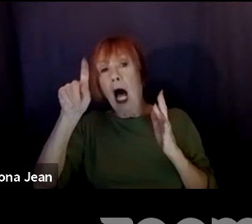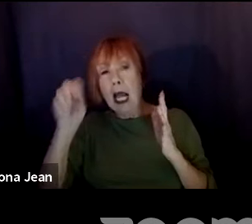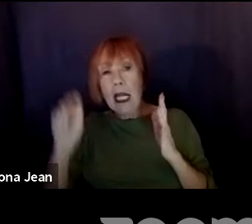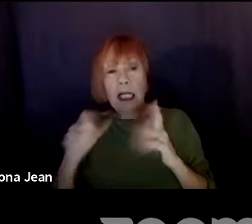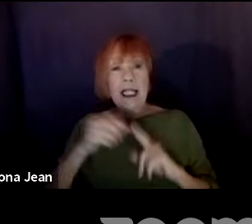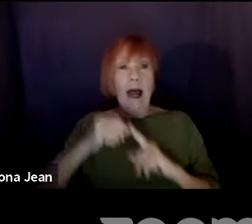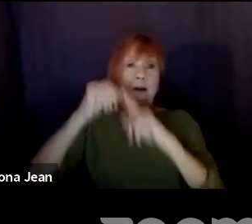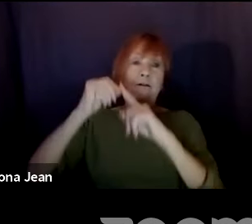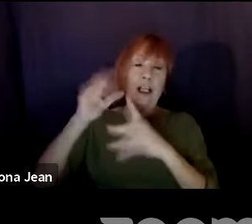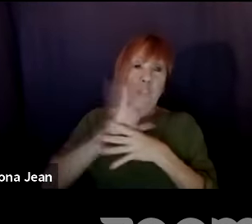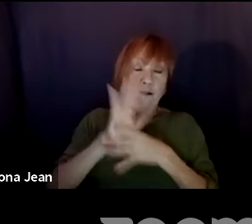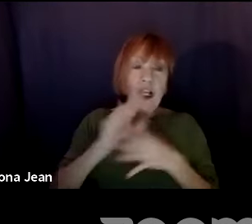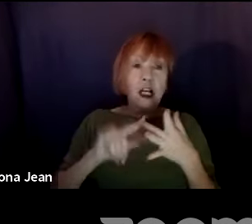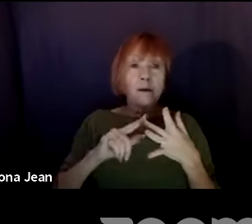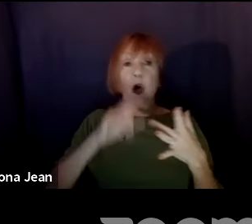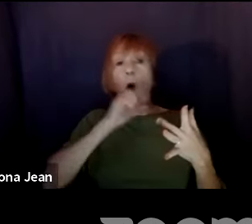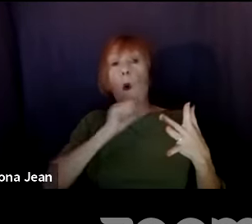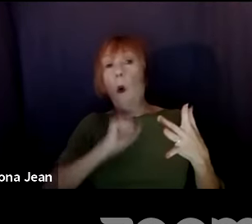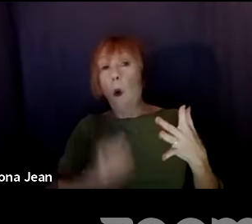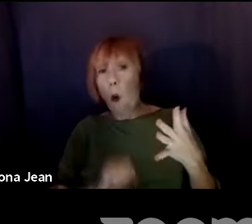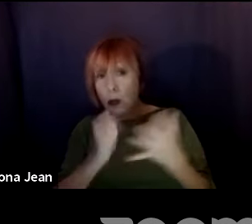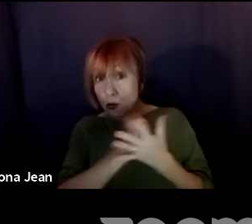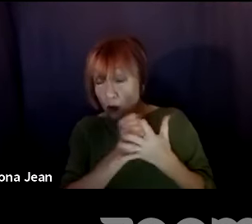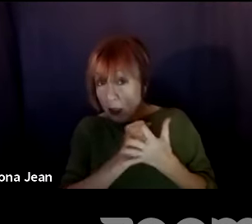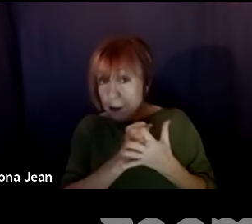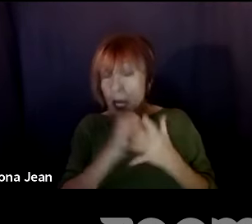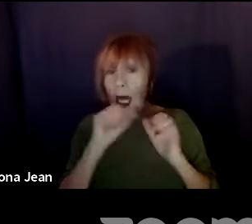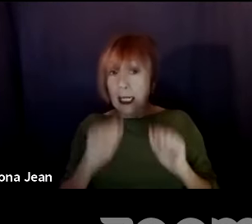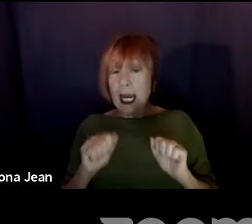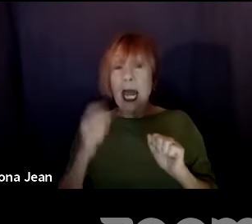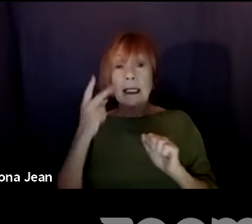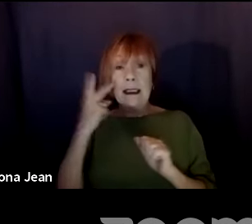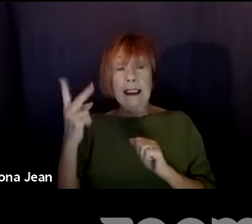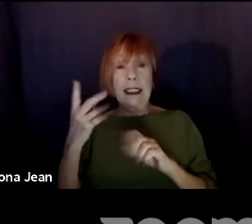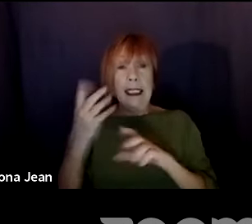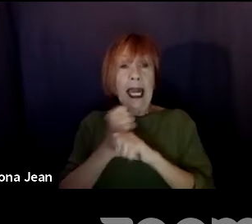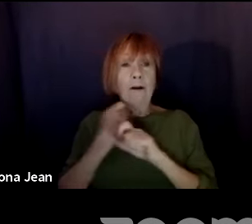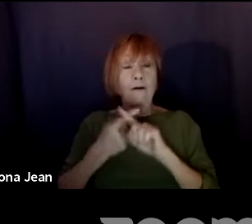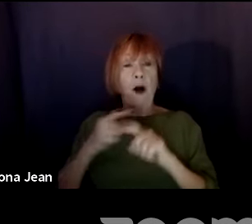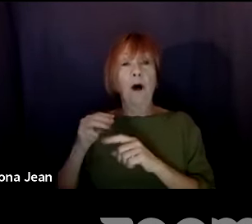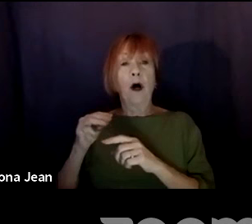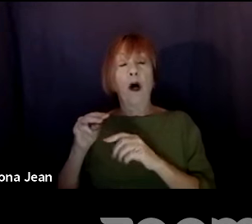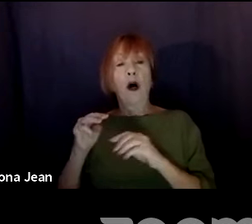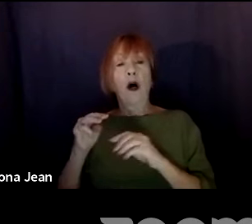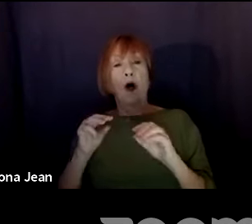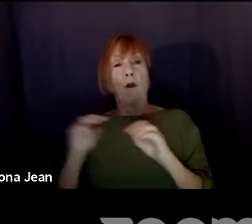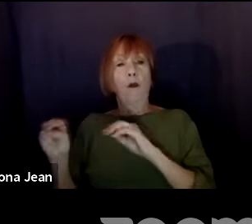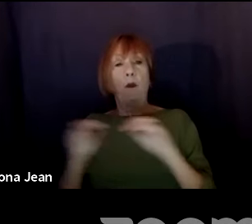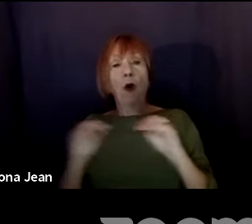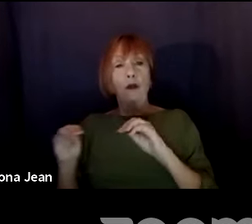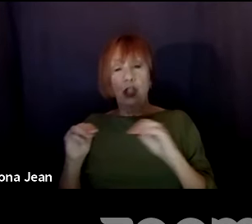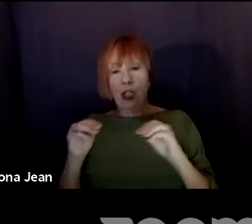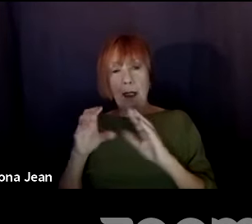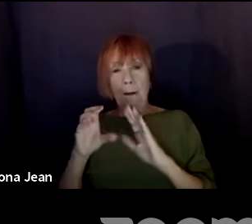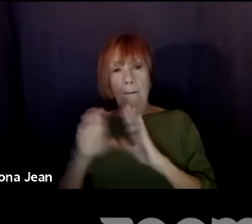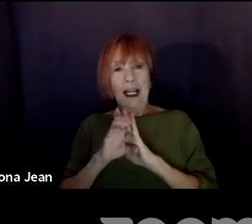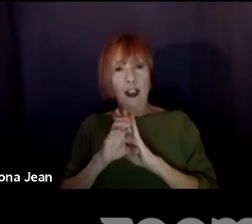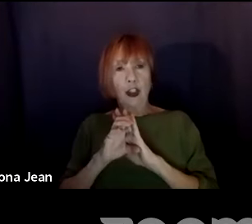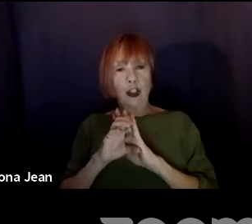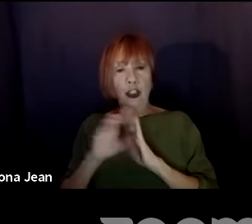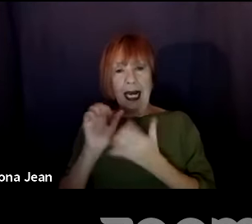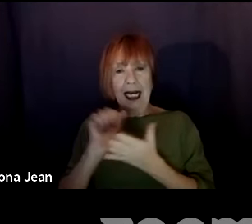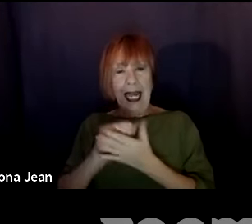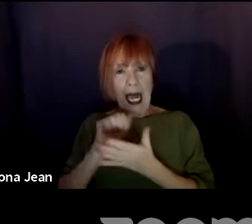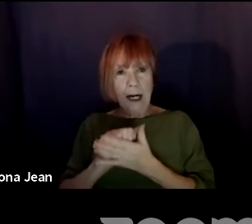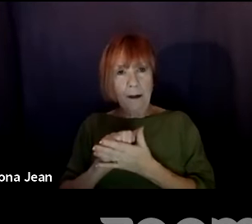If you want to read older scripts, you go to the Motion Picture Academy's Merrick, what's her name, Herrick Library,